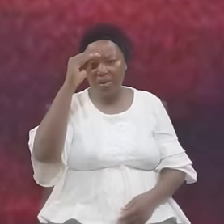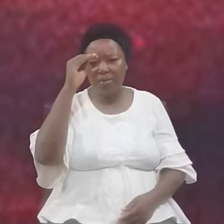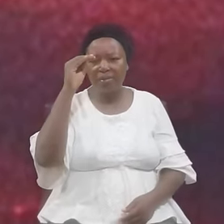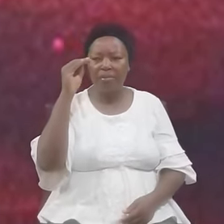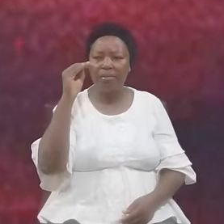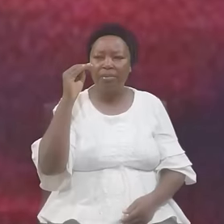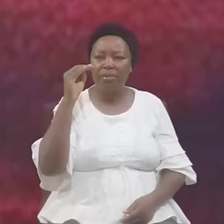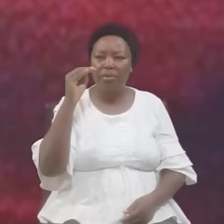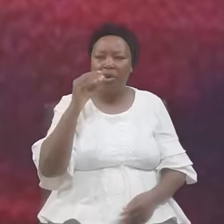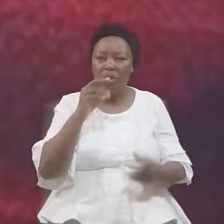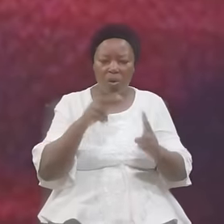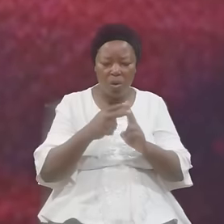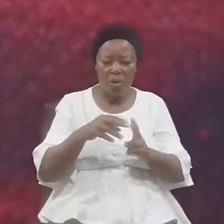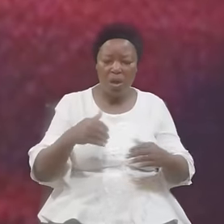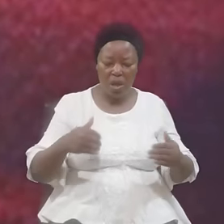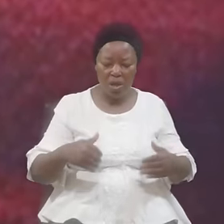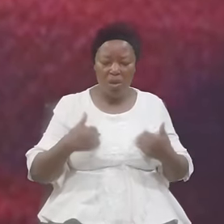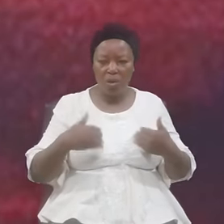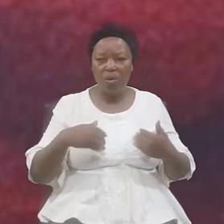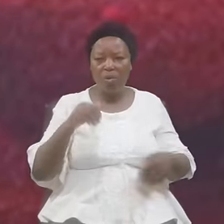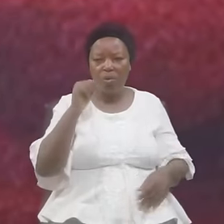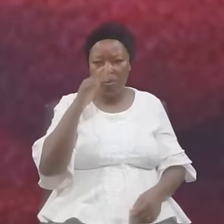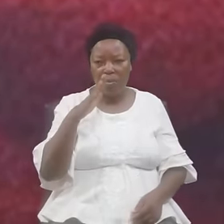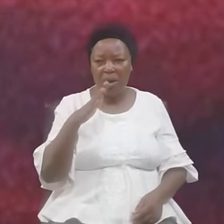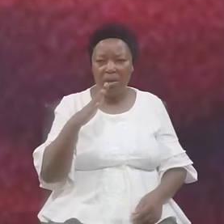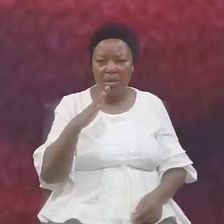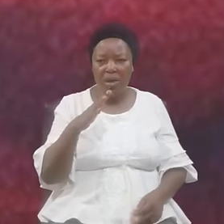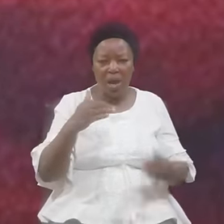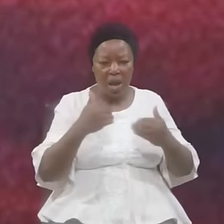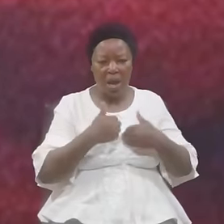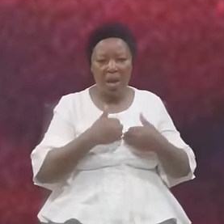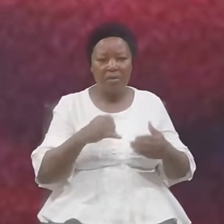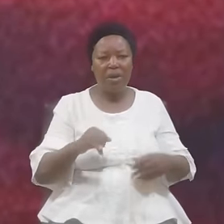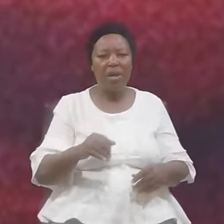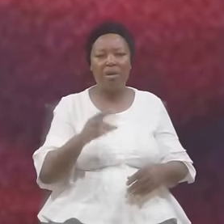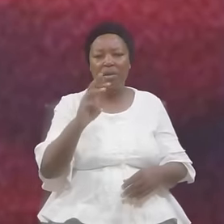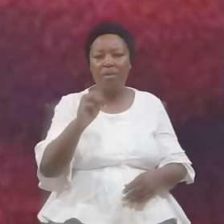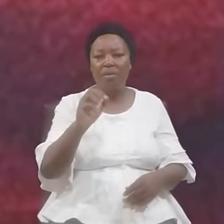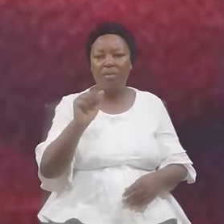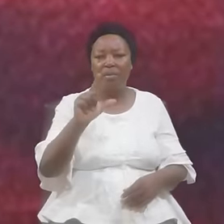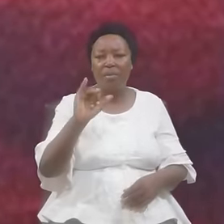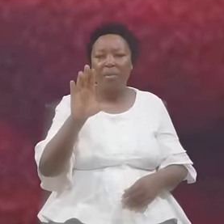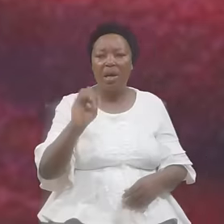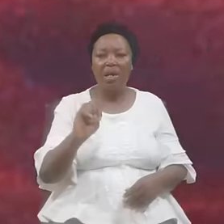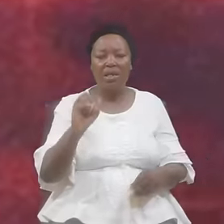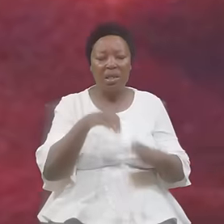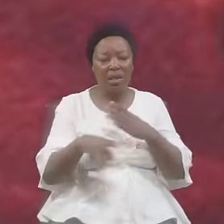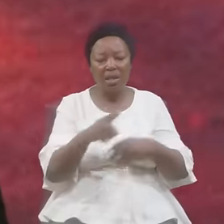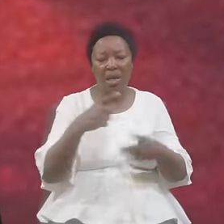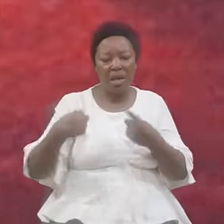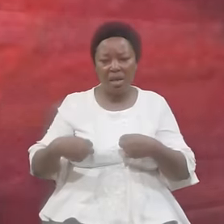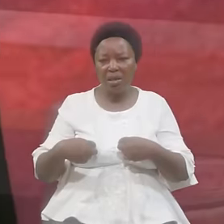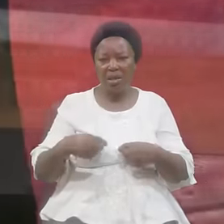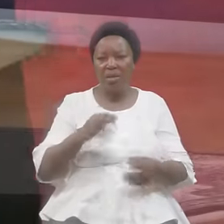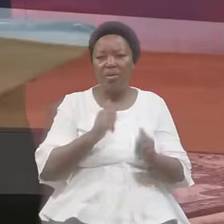Of A Young Woman Having Malice In The Heart His Heart